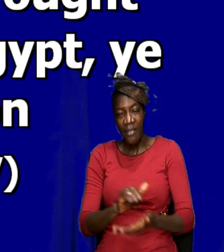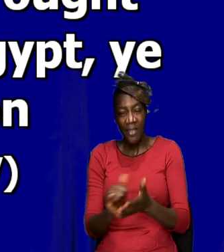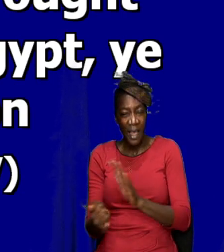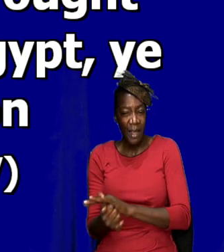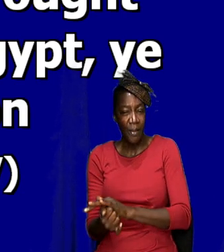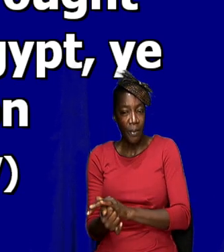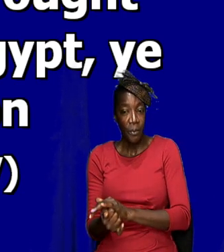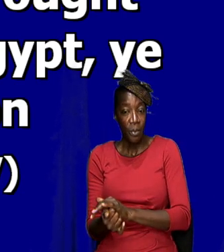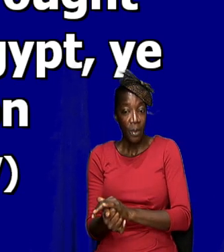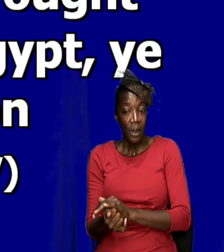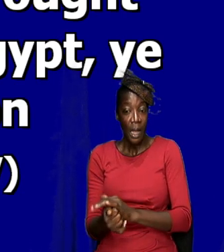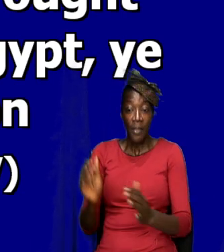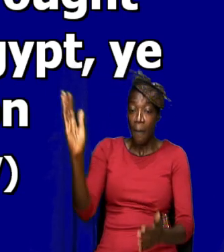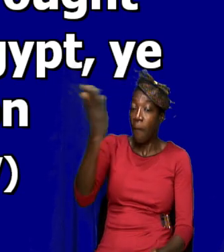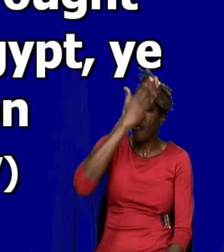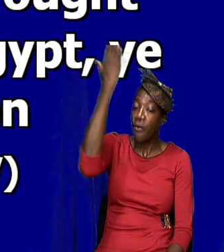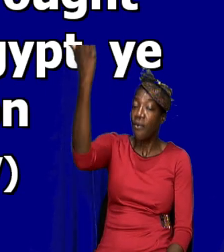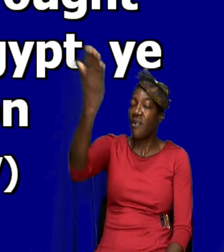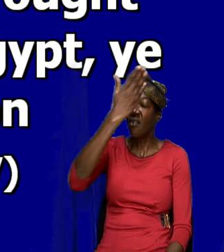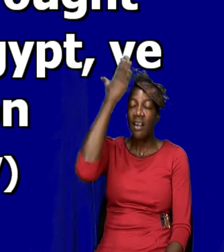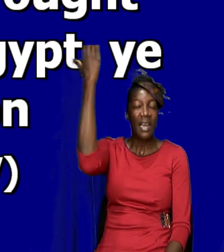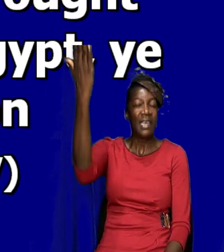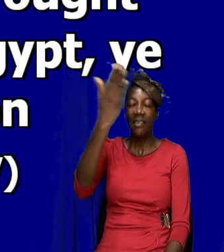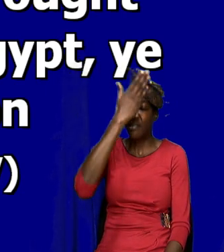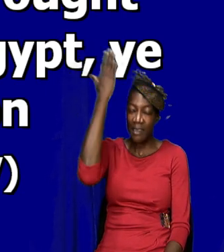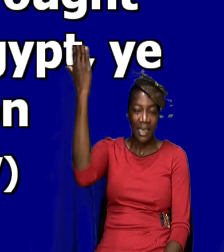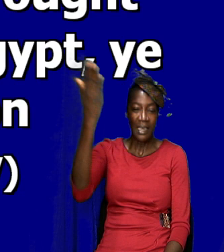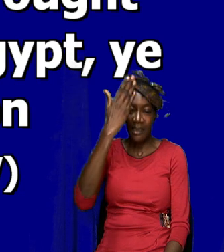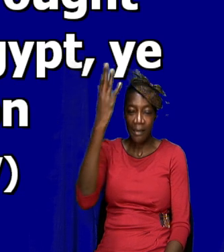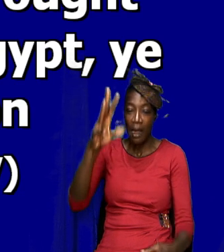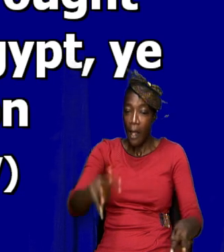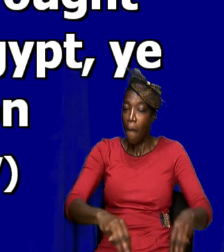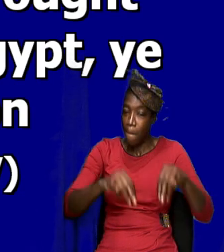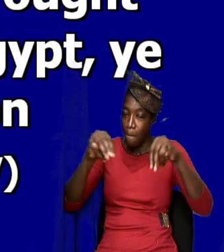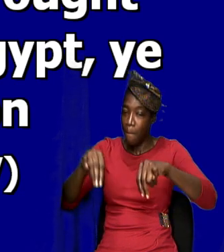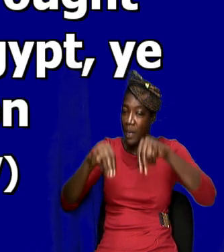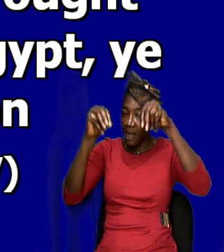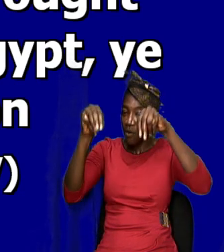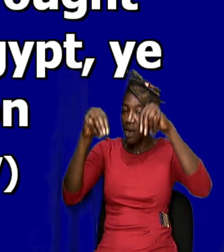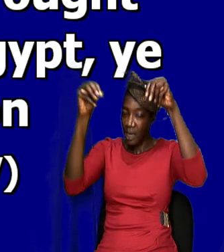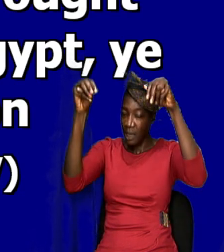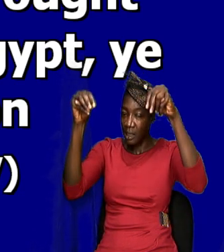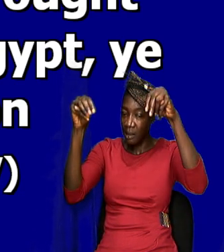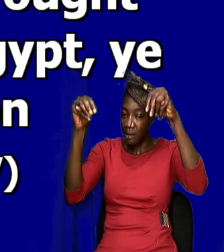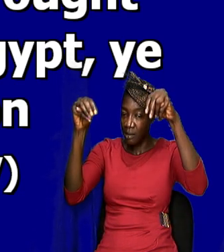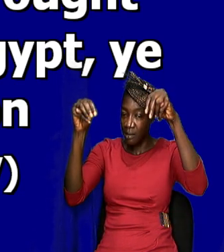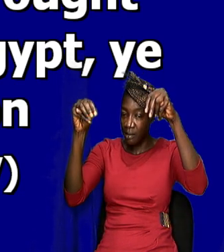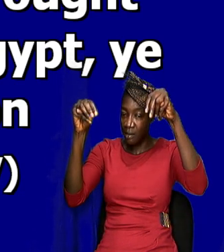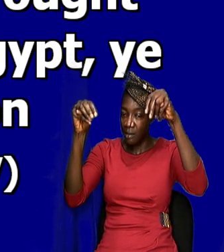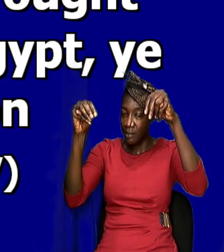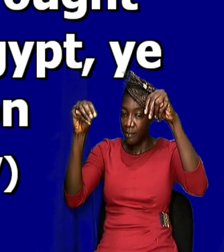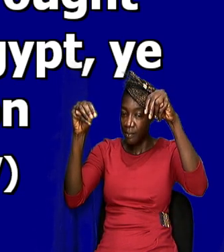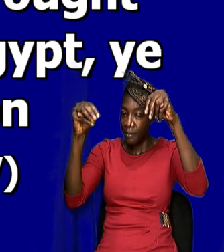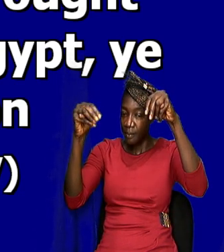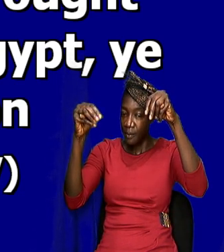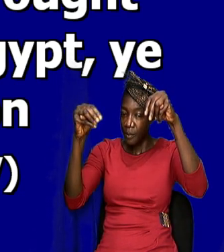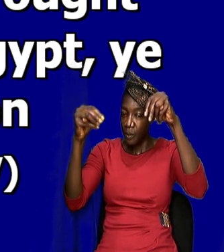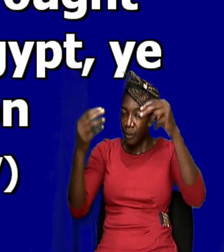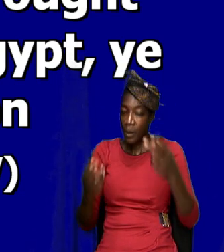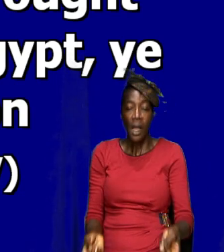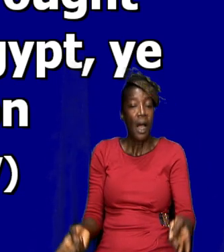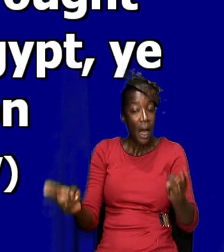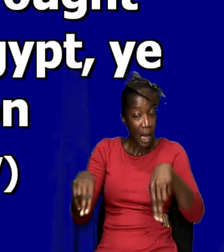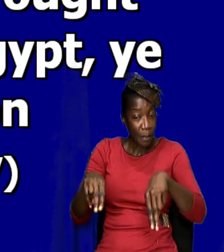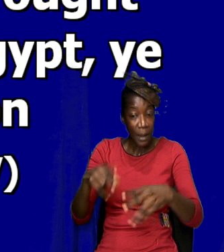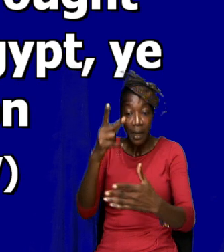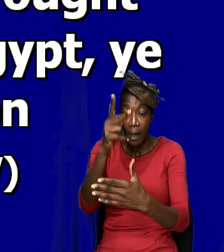is present. We know when God is there, then miracles can be a part of that